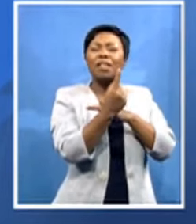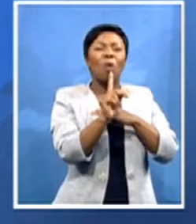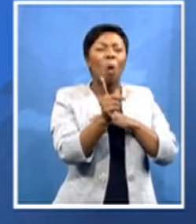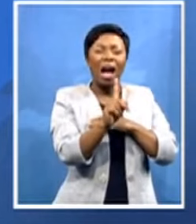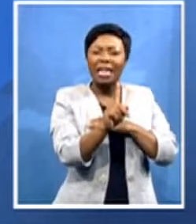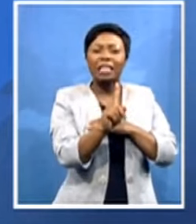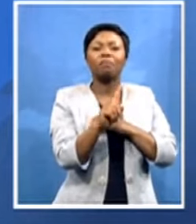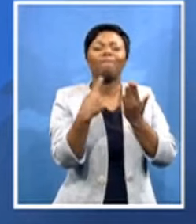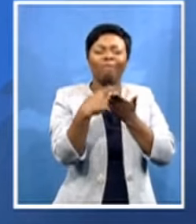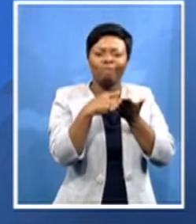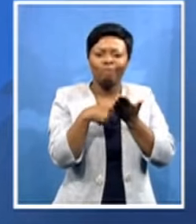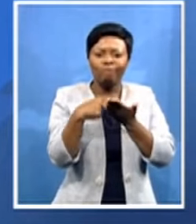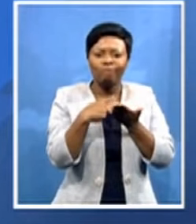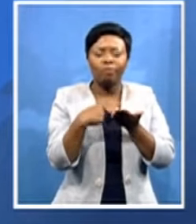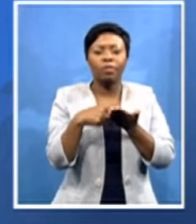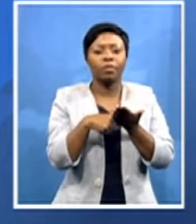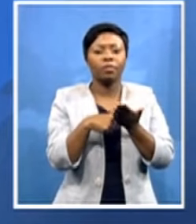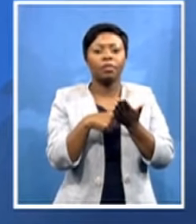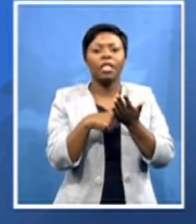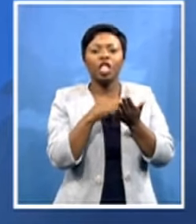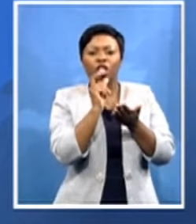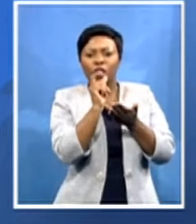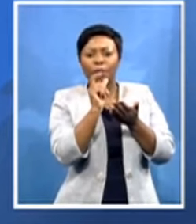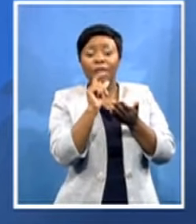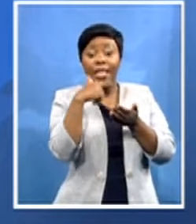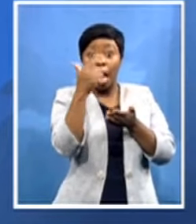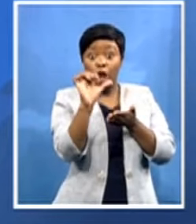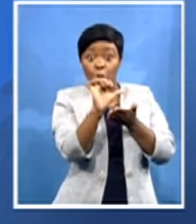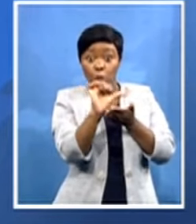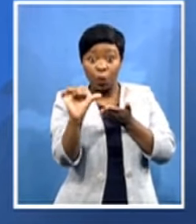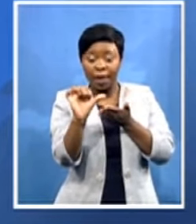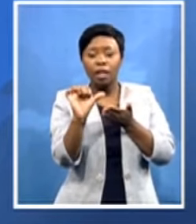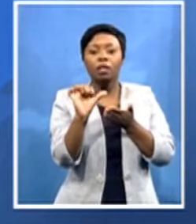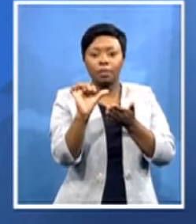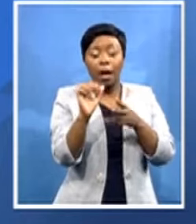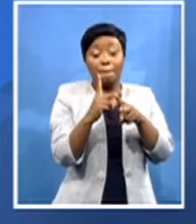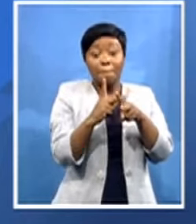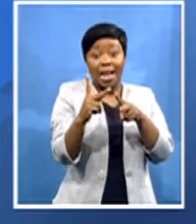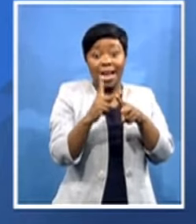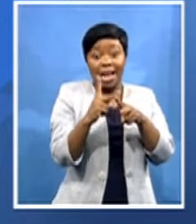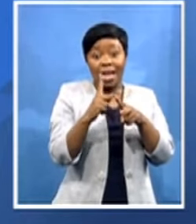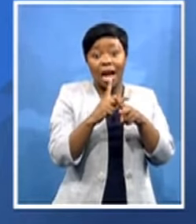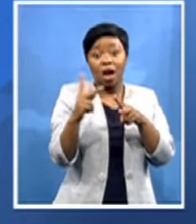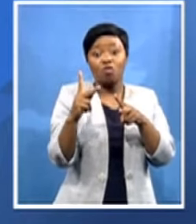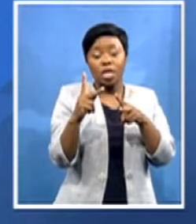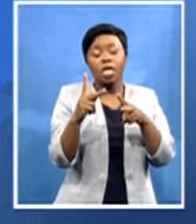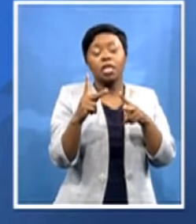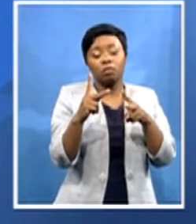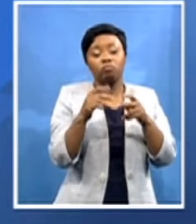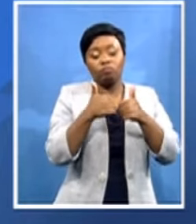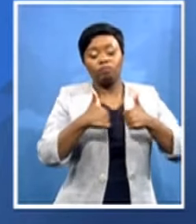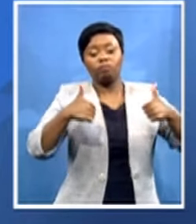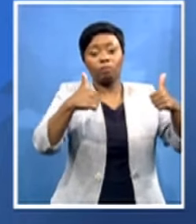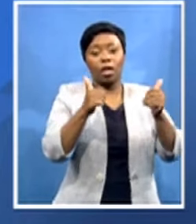when we meet next week uh in our plenary uh stay await for the statement that we're going to